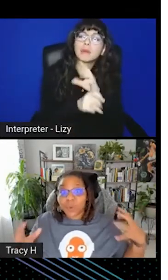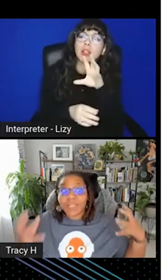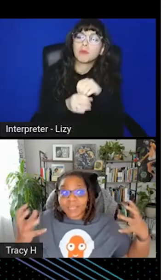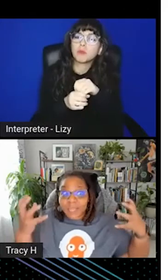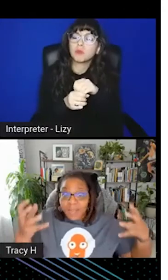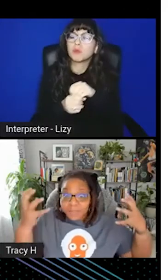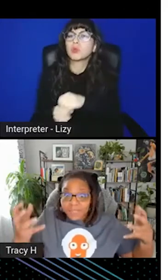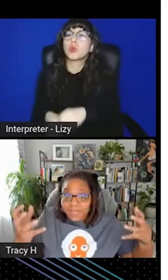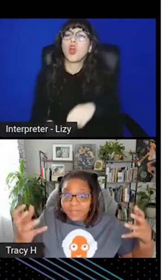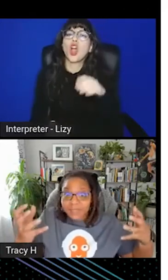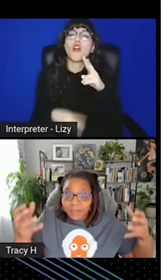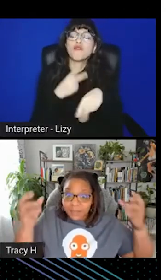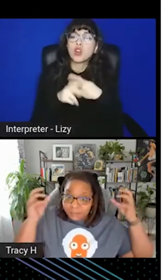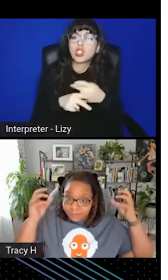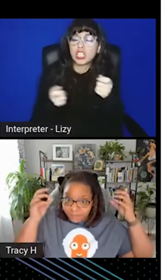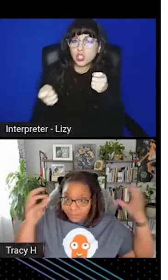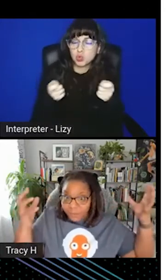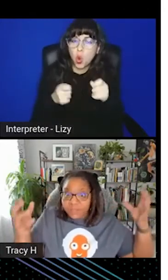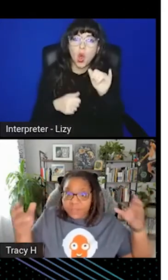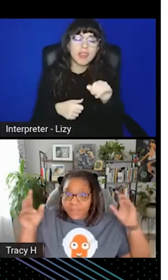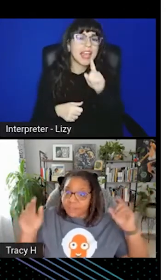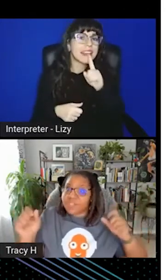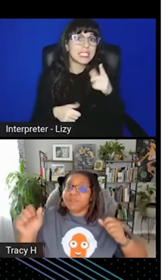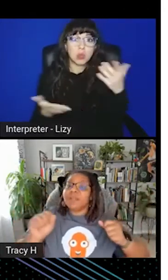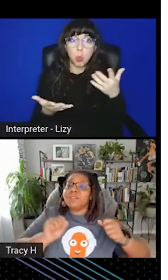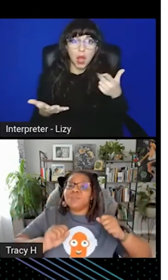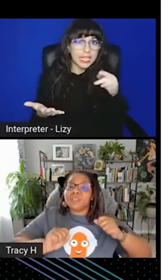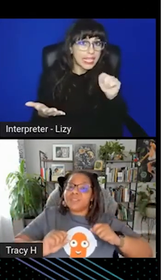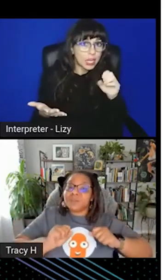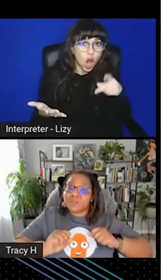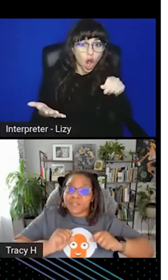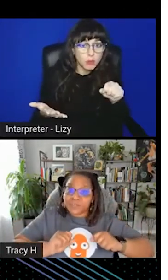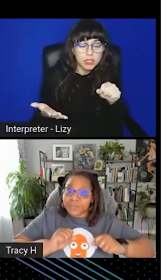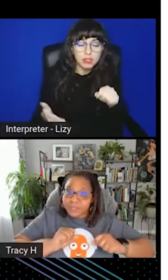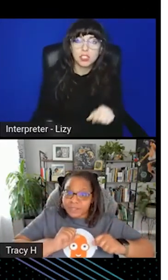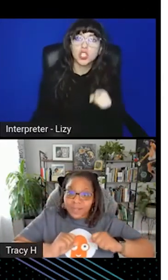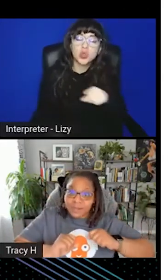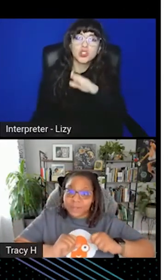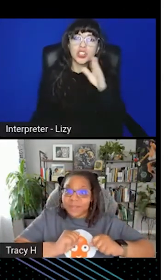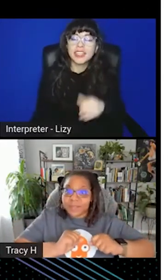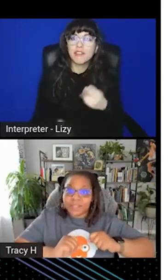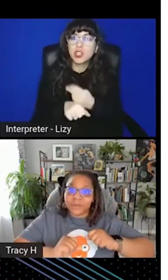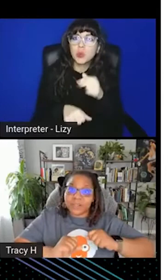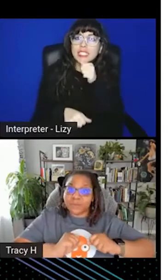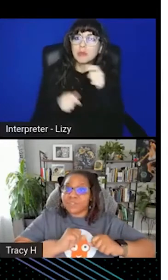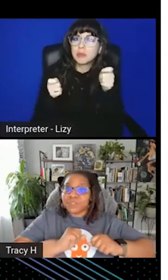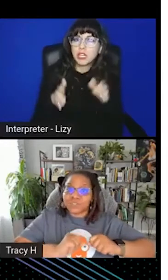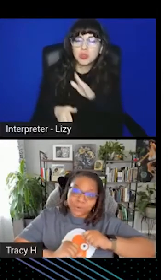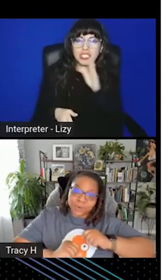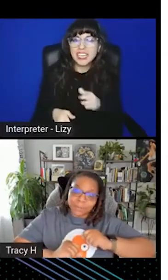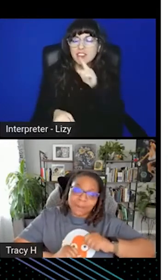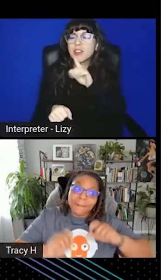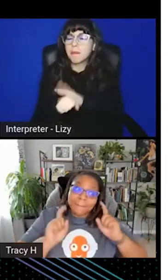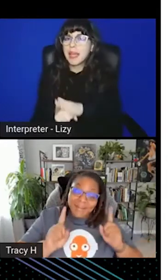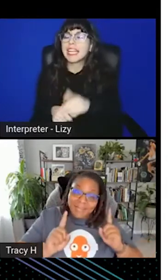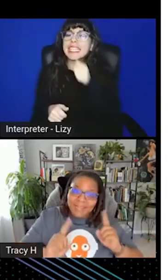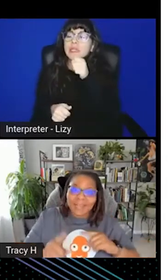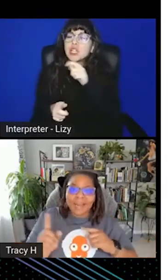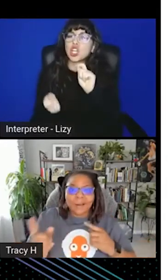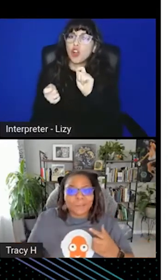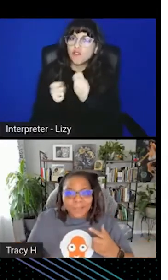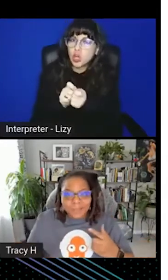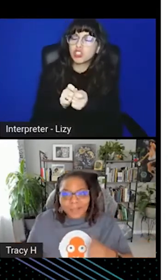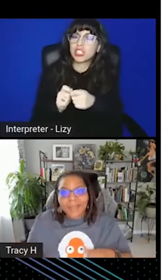which is what GitOps says it wants. Thou shalt not use a secrets manager that does not commit a secret in version control. But